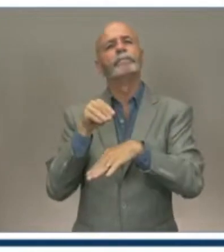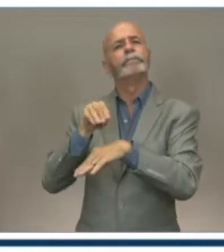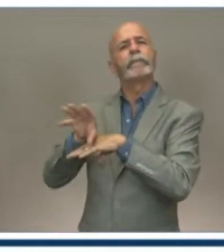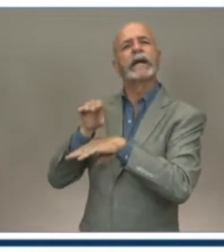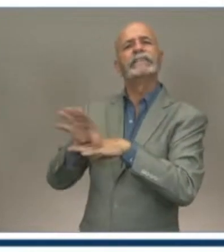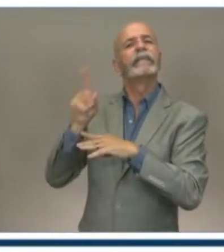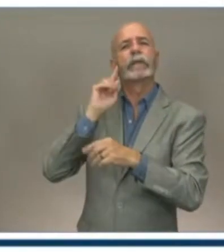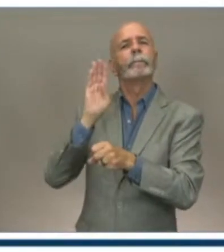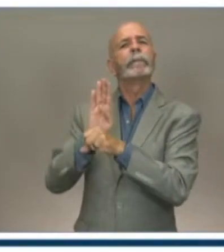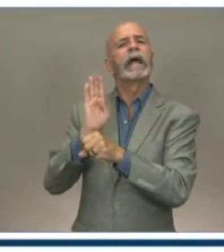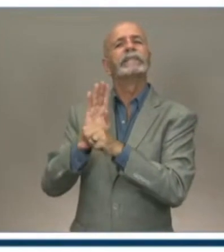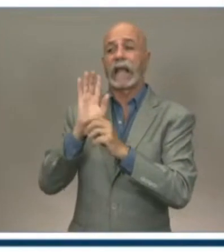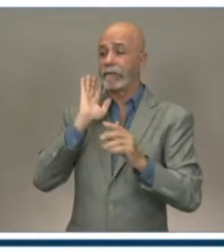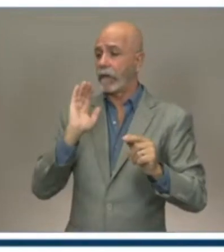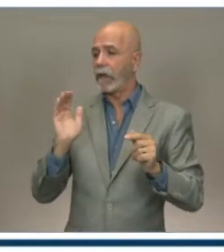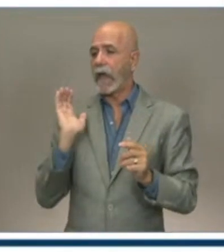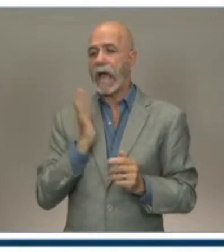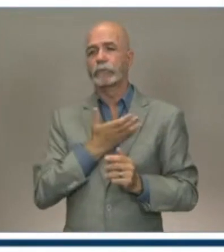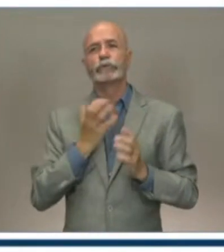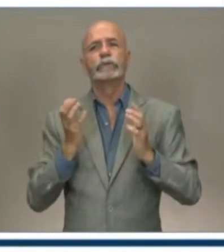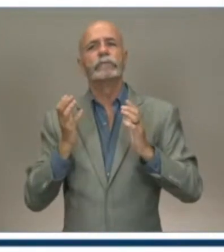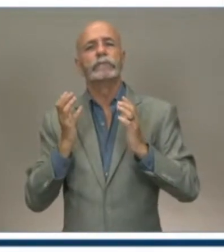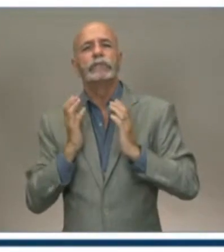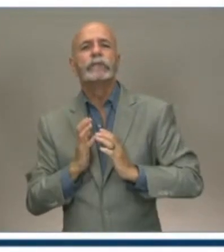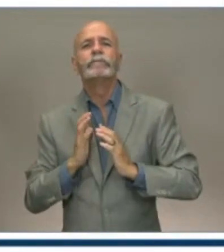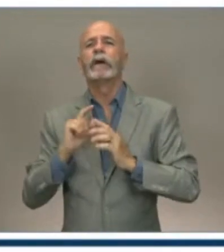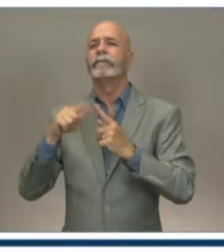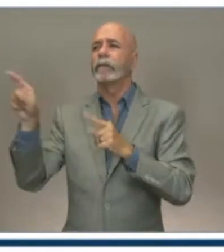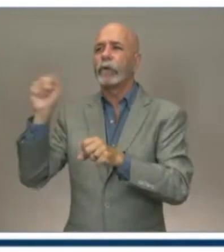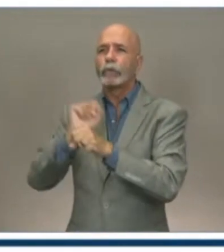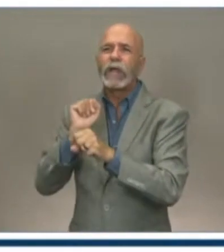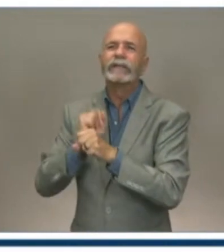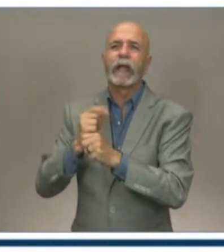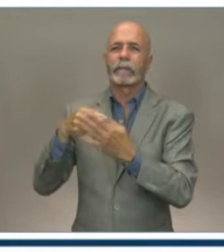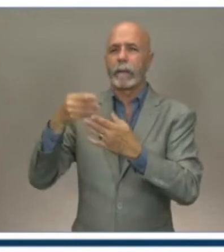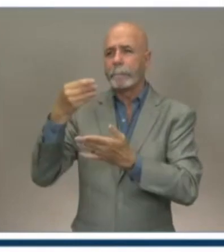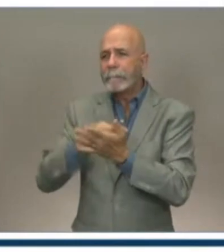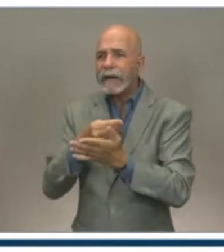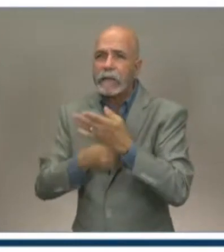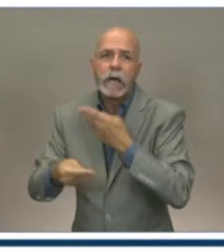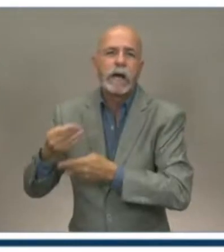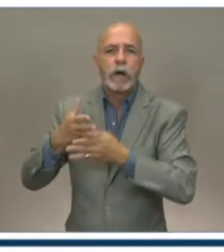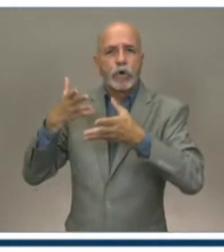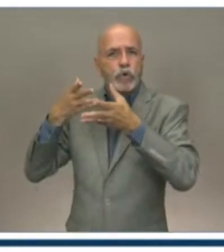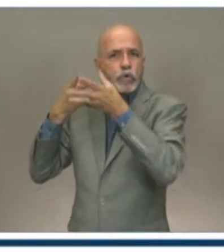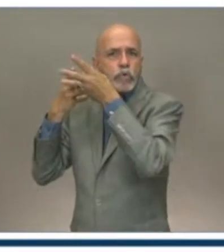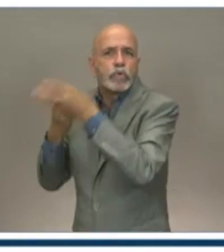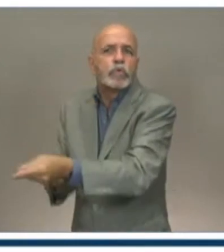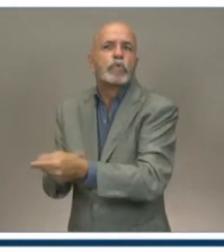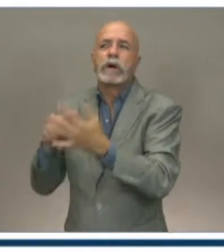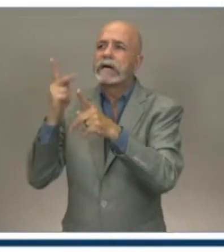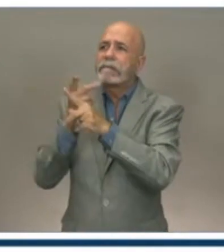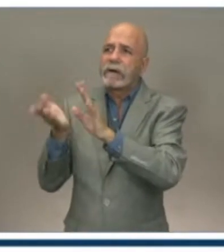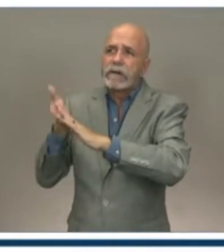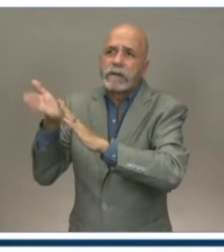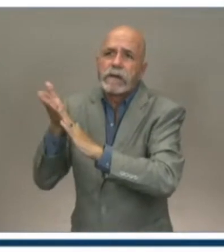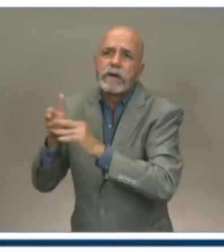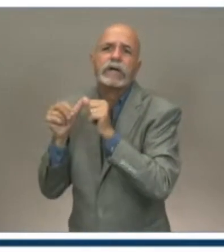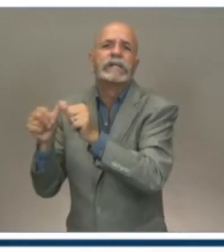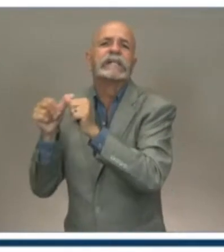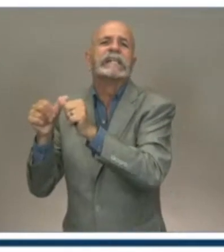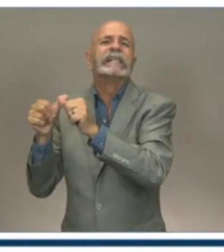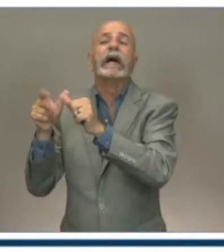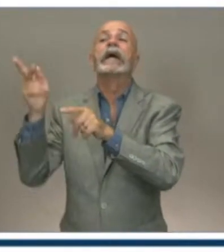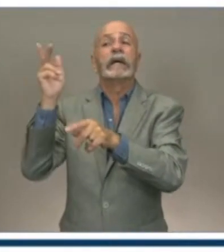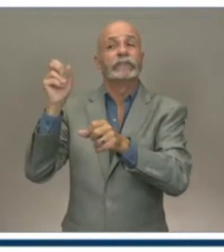time, labour and money to stay afloat during the pandemic to now have to find a way through this until the